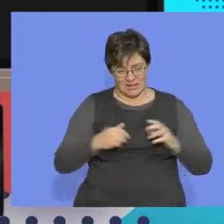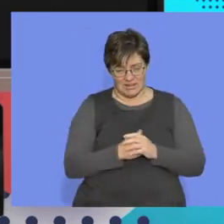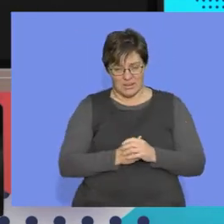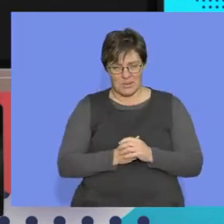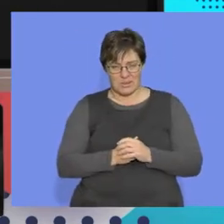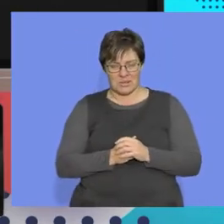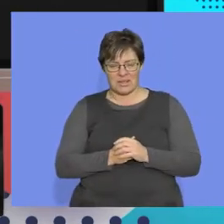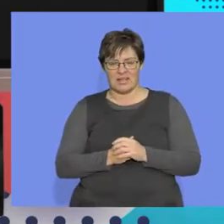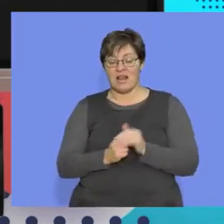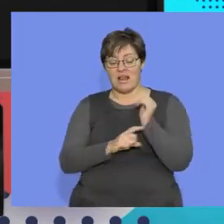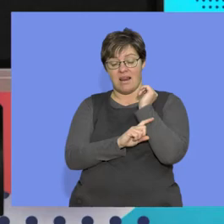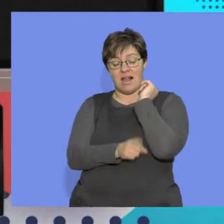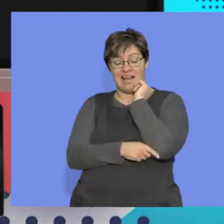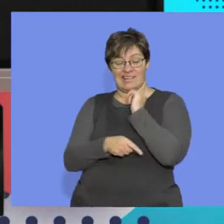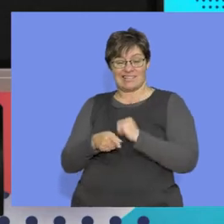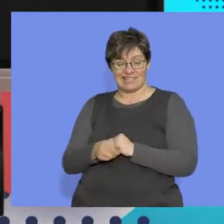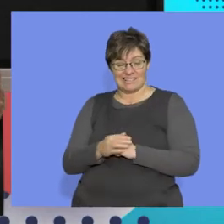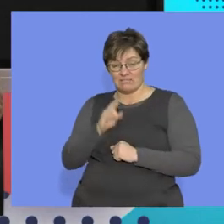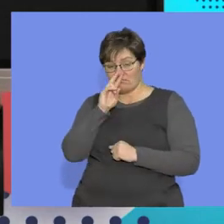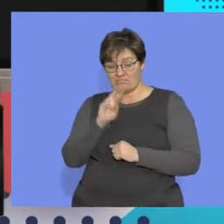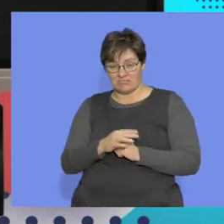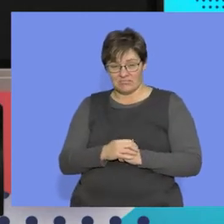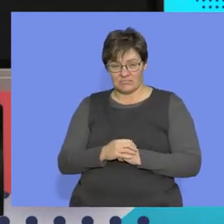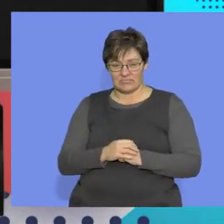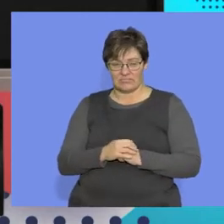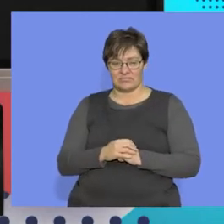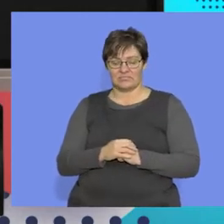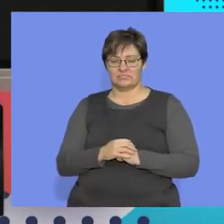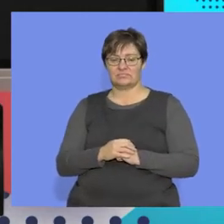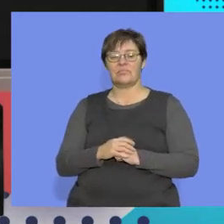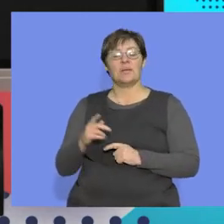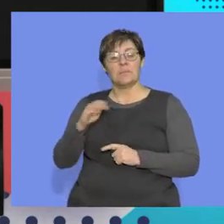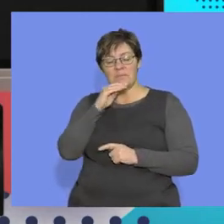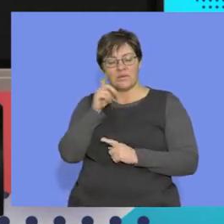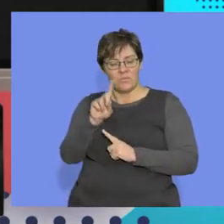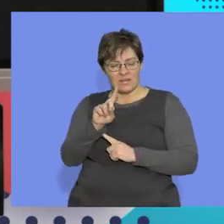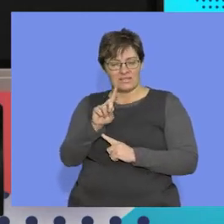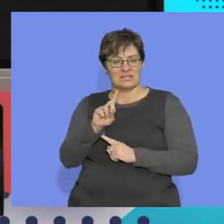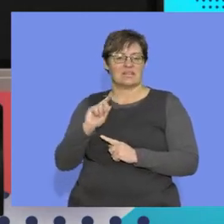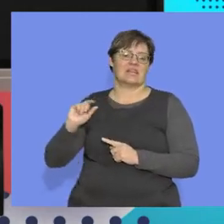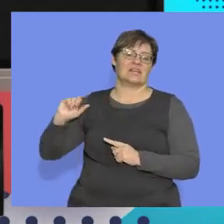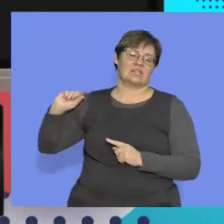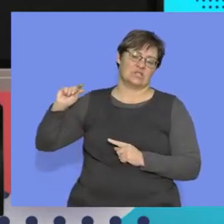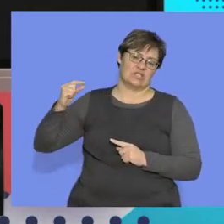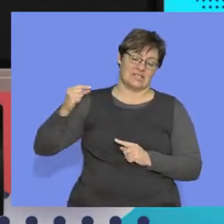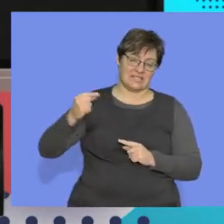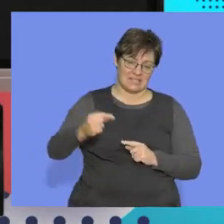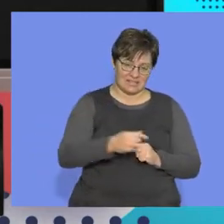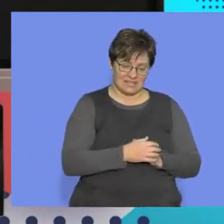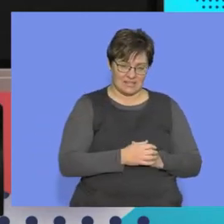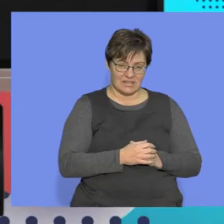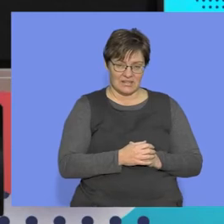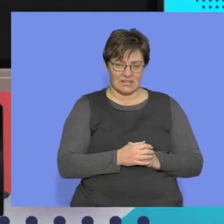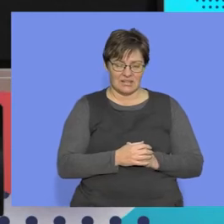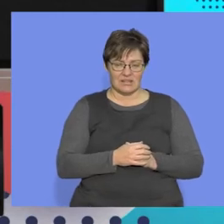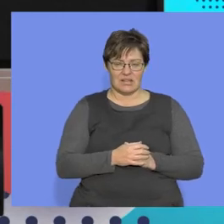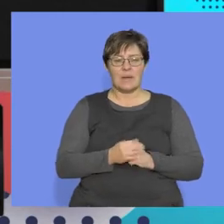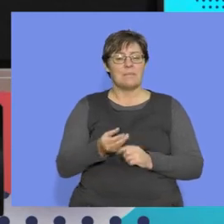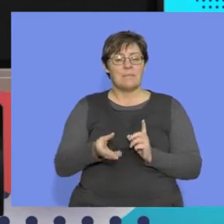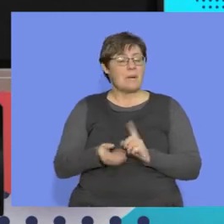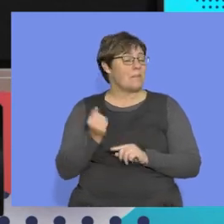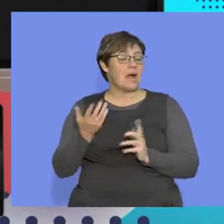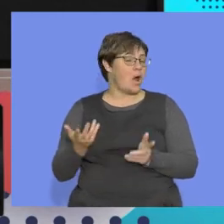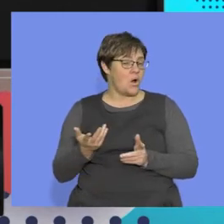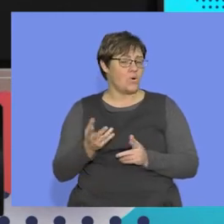And the last piece of evidence that we look at is going to be genetic evidence. And that's going to be found, right, in the